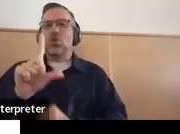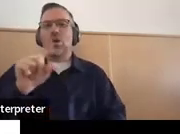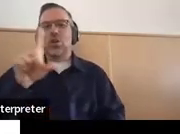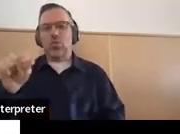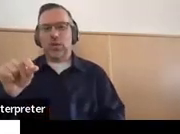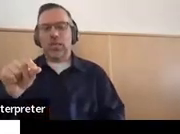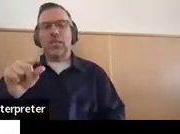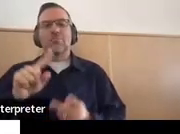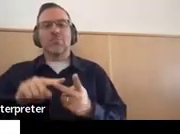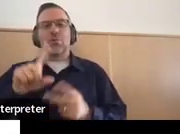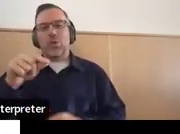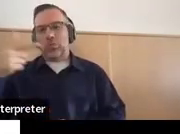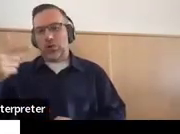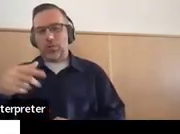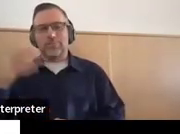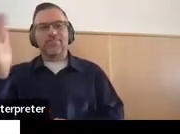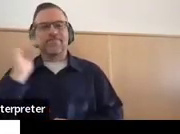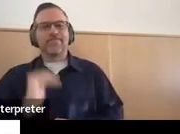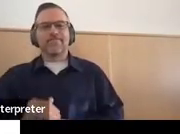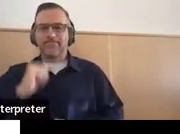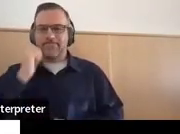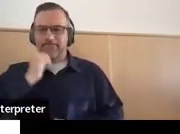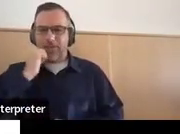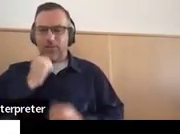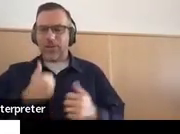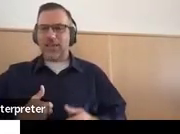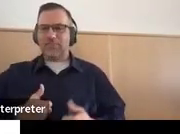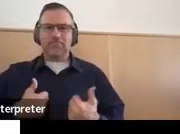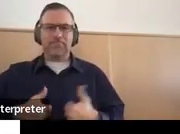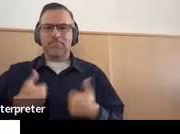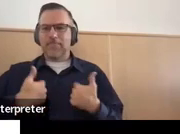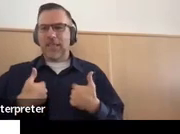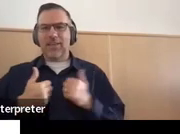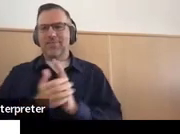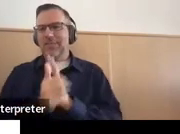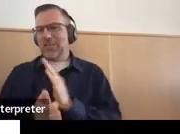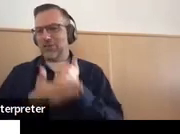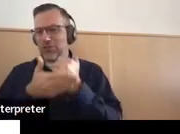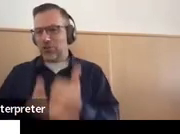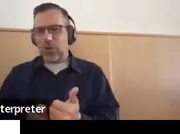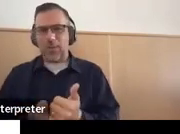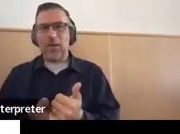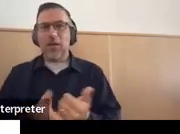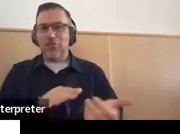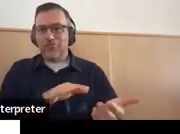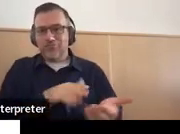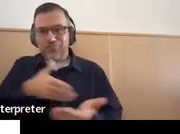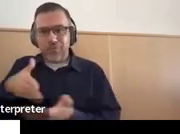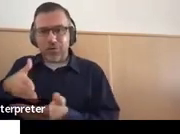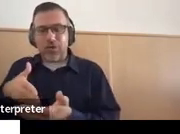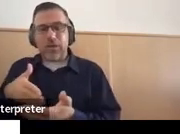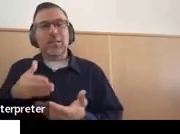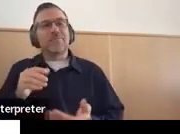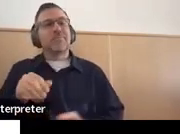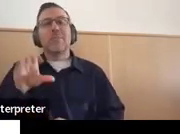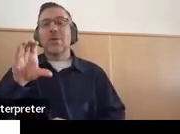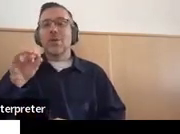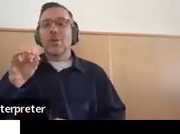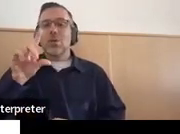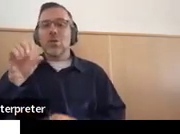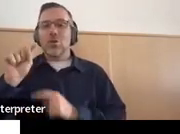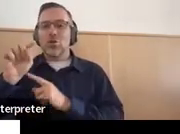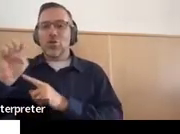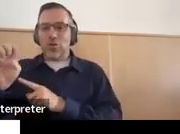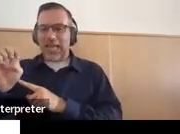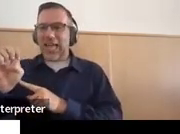So some daily living skills that we could be thinking about, preparing meals. Colette talked about, you know, one of the years